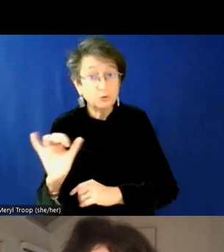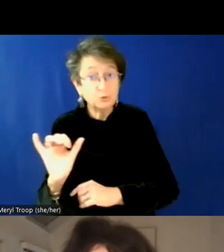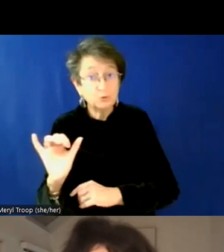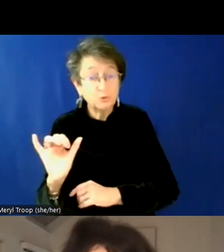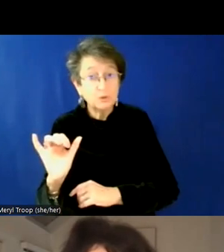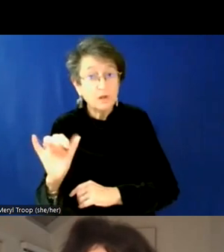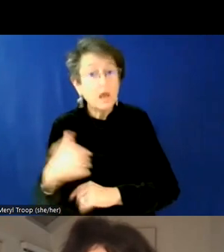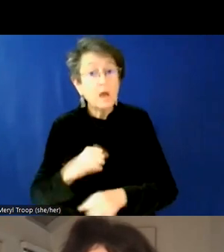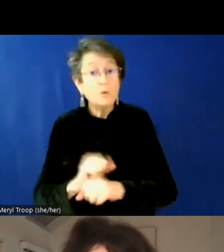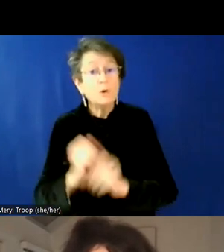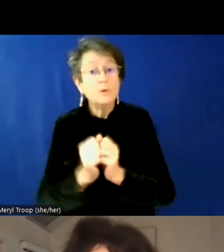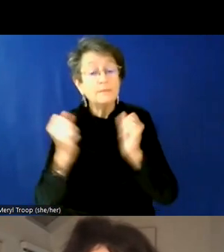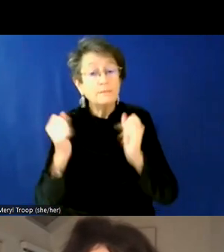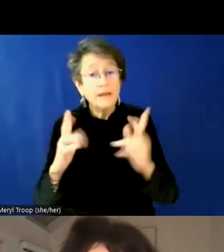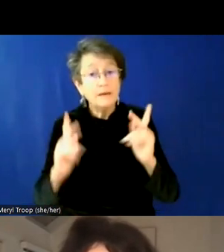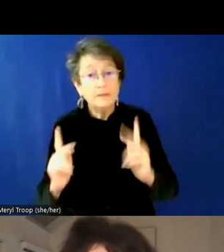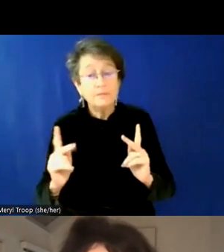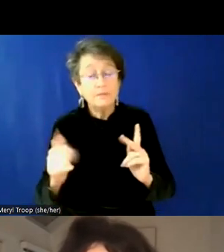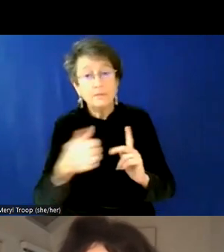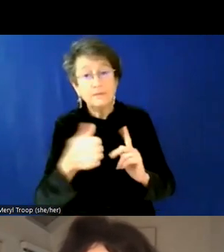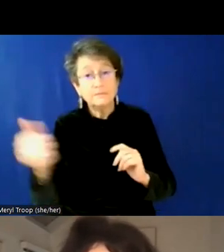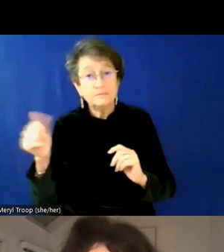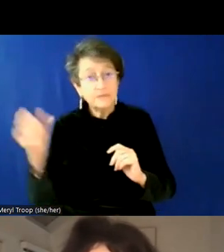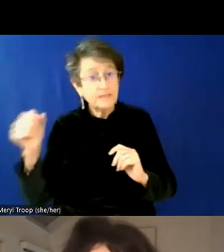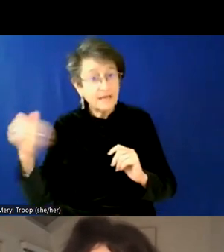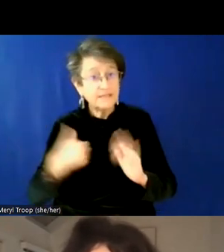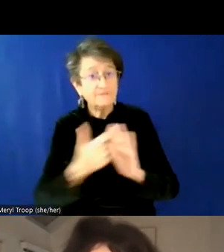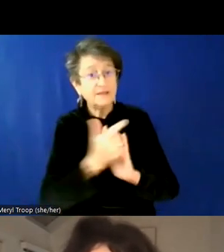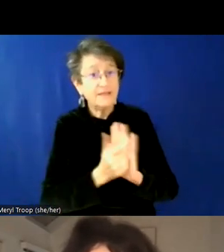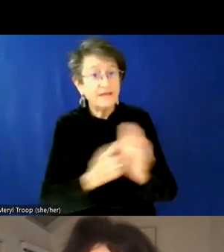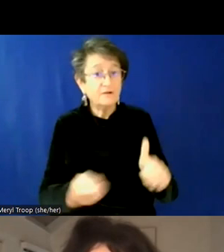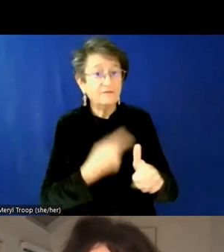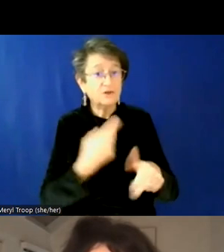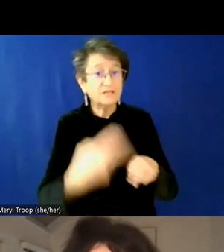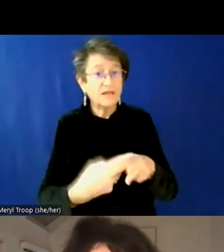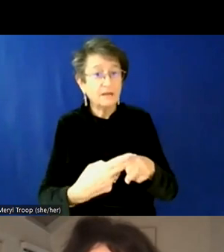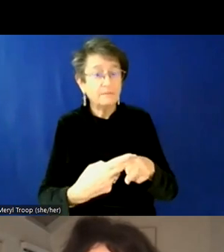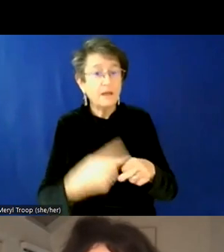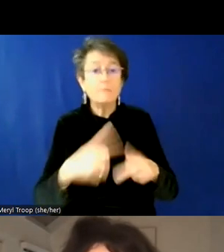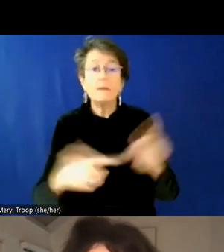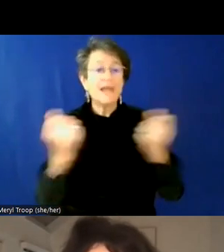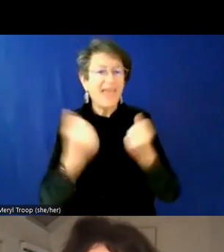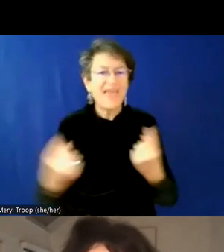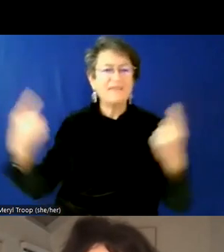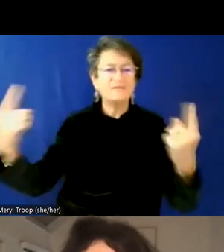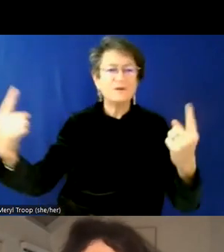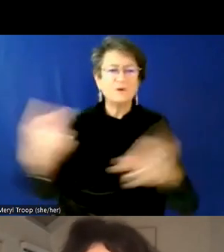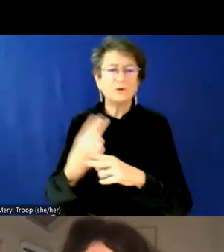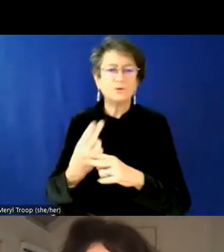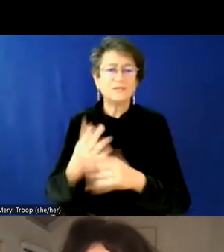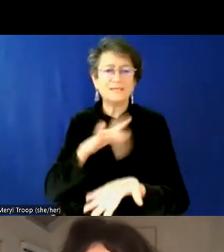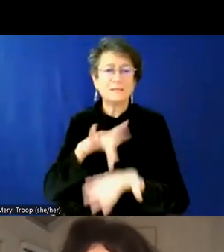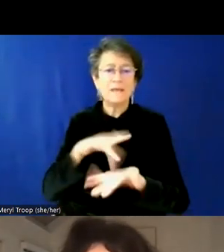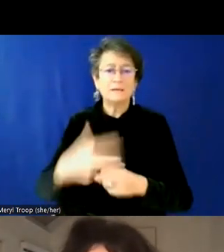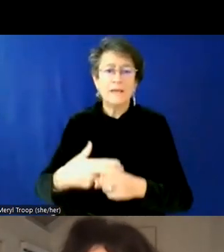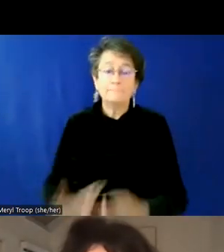I I've worked with lots of folks who, um, you know, yes, they have a legal first name, but everybody in their lives calls them by their middle name. Sometimes